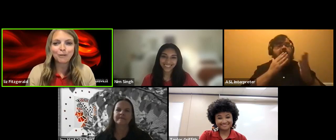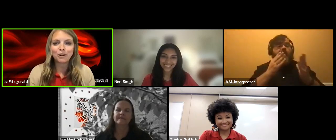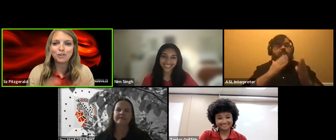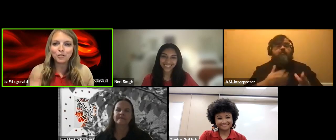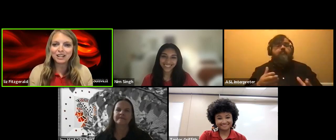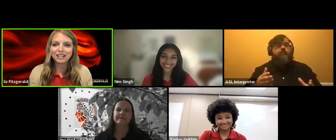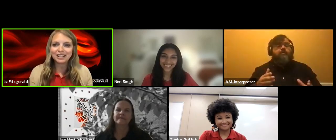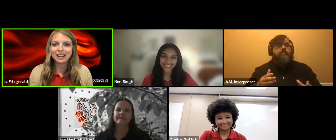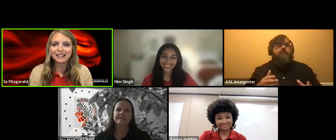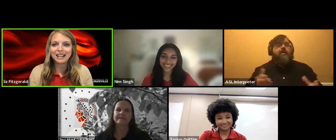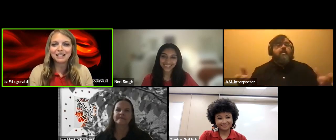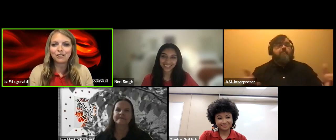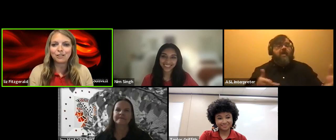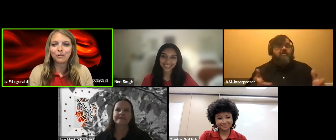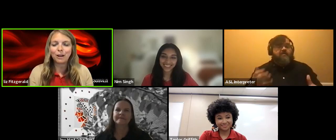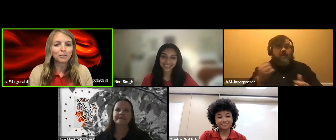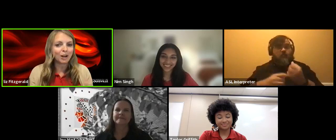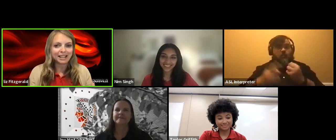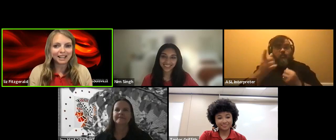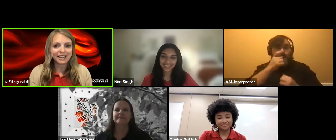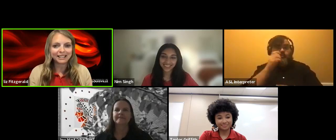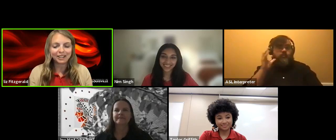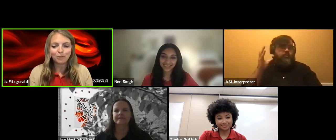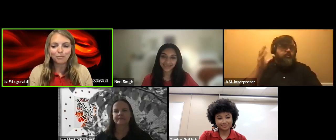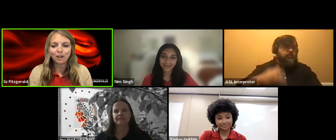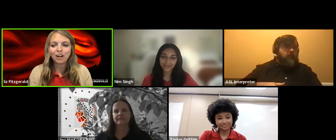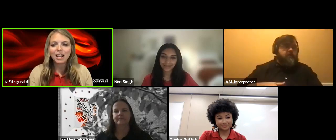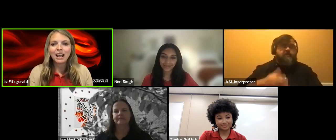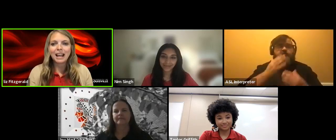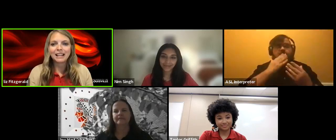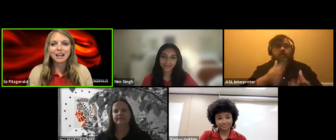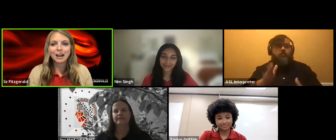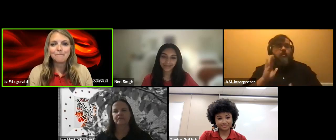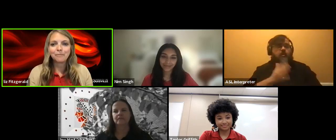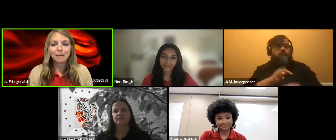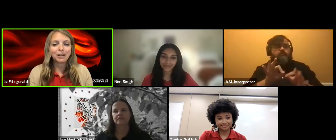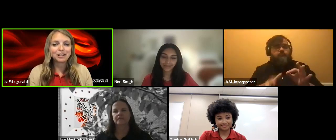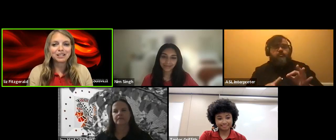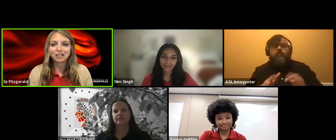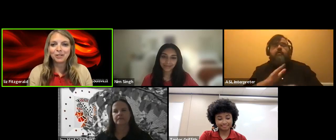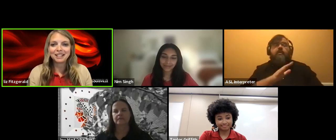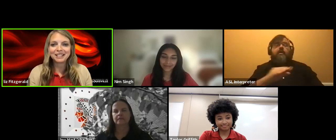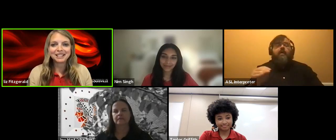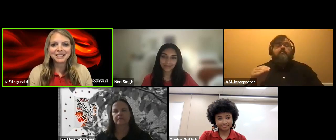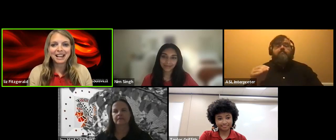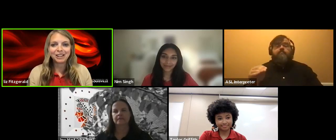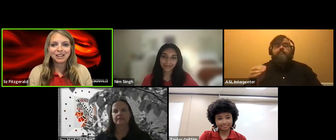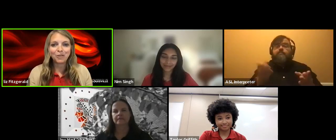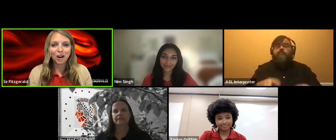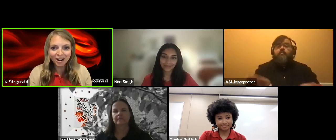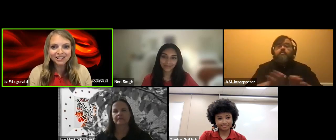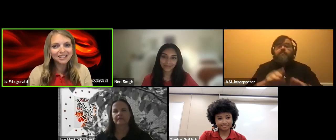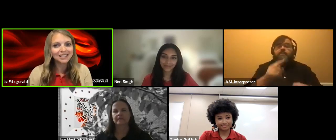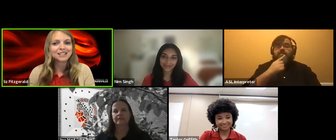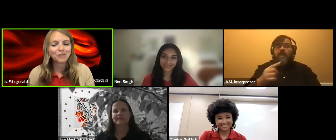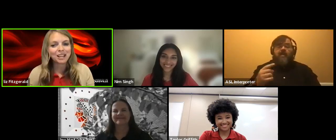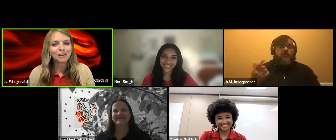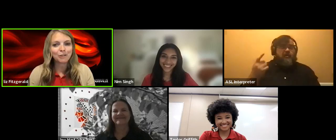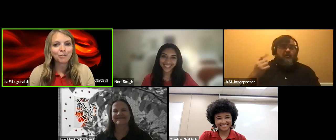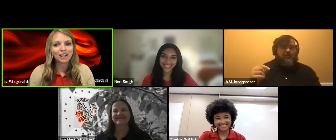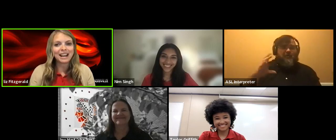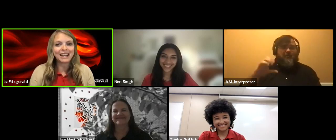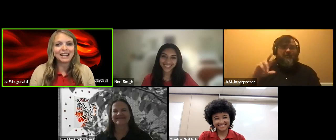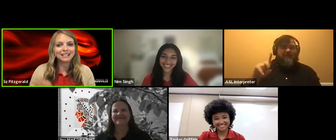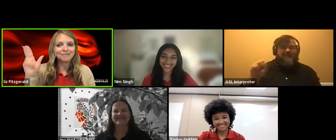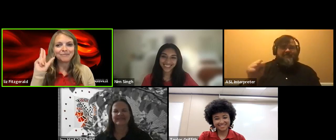and everyone who joined us tonight. Thank you to our ASL interpreter. And, um, I'm going to just close us and say, go cards. So